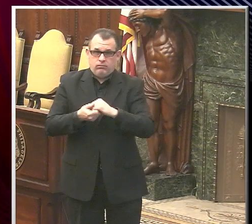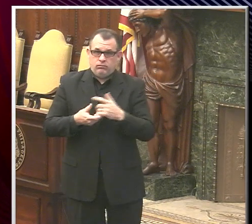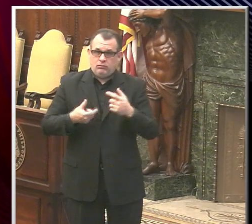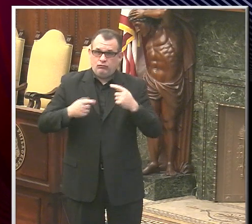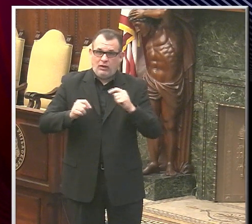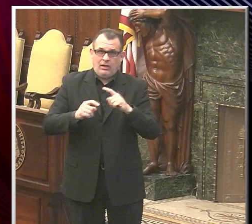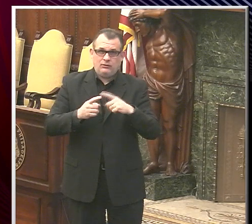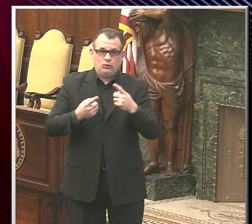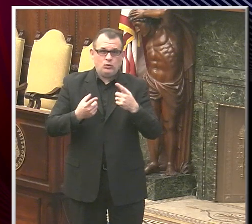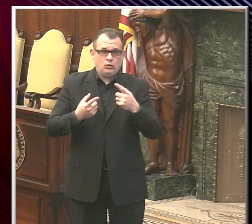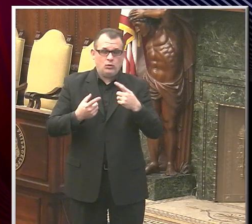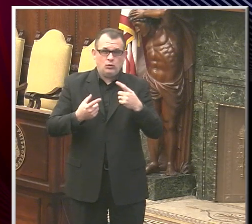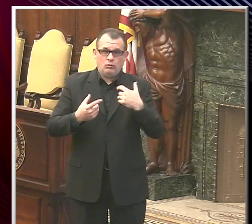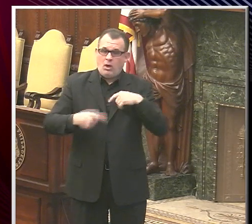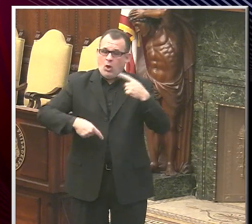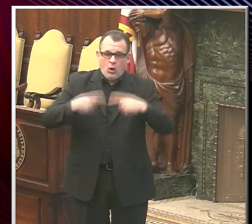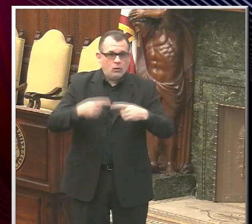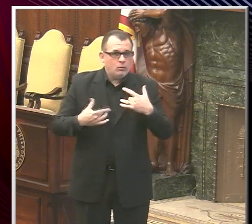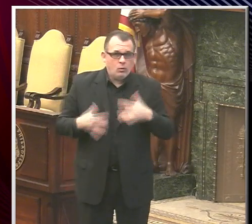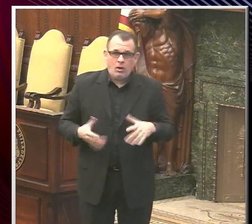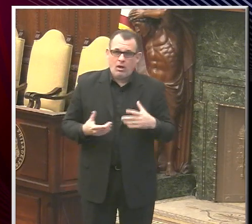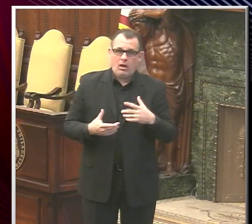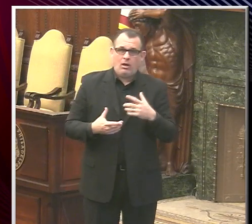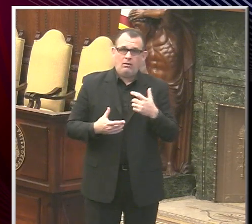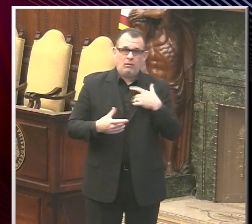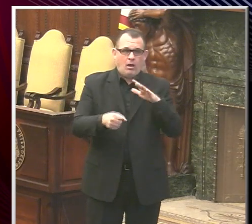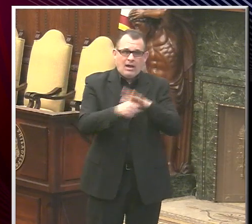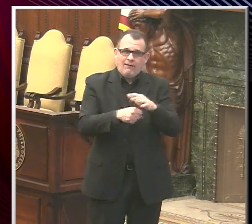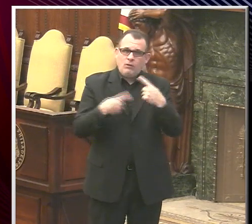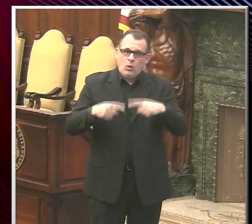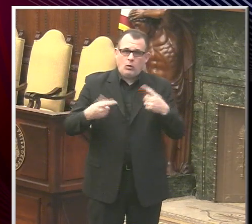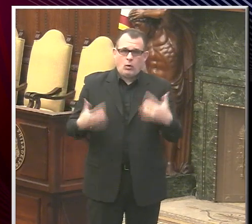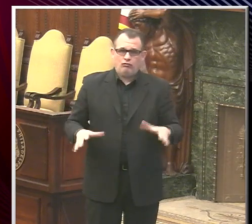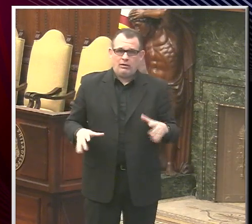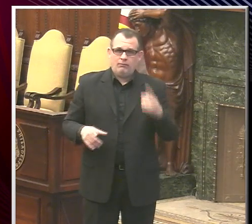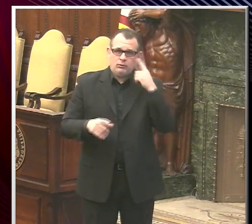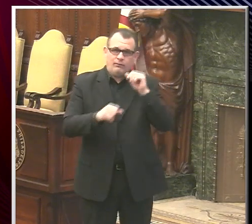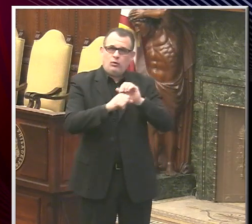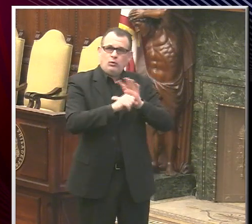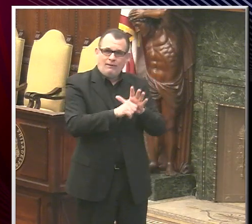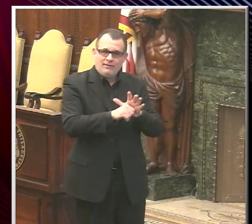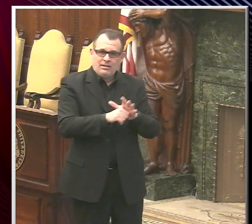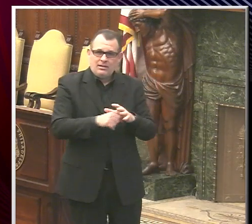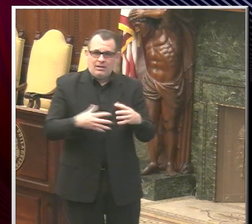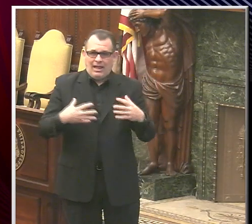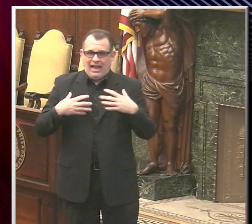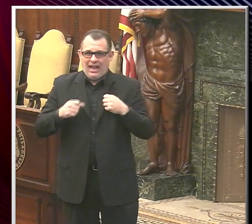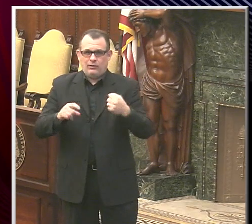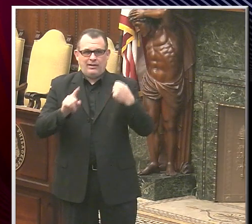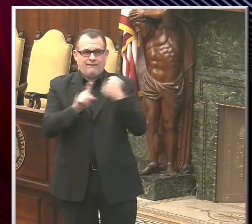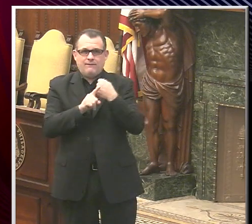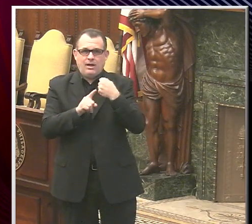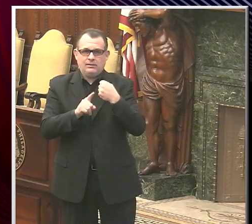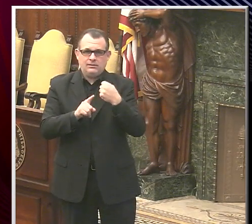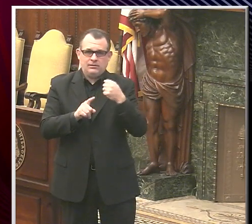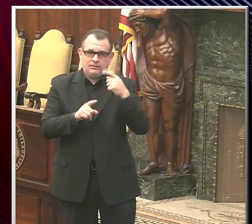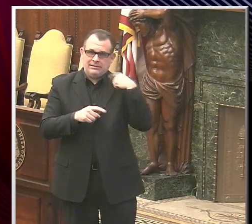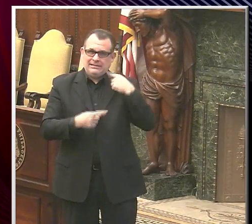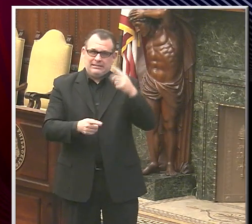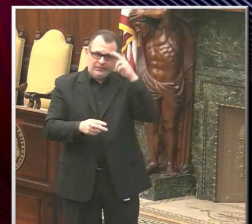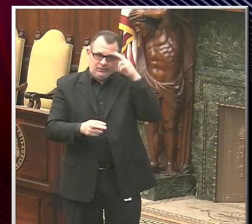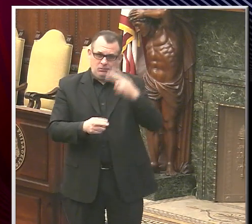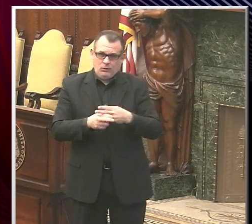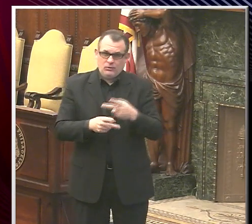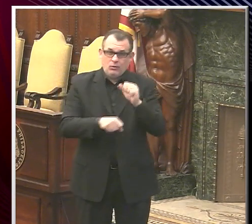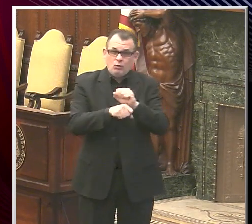controversy, uh, when we have enough controversy over COVID, uh, and the health results, the health effects of it since March. So we're working